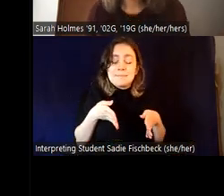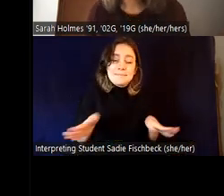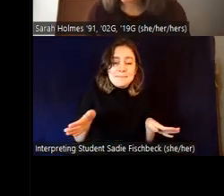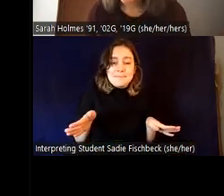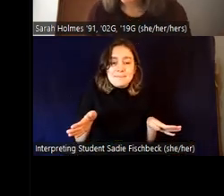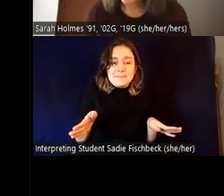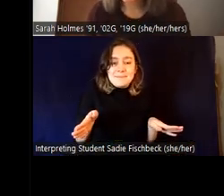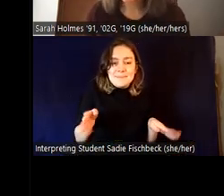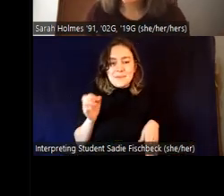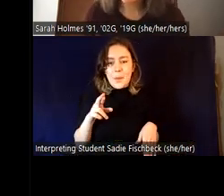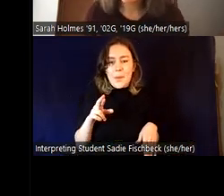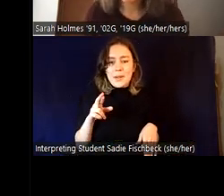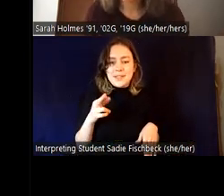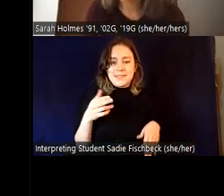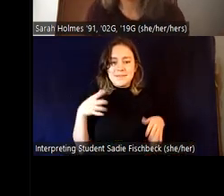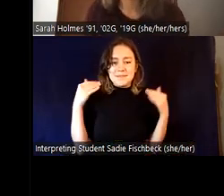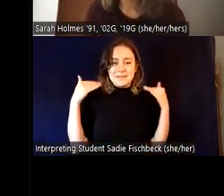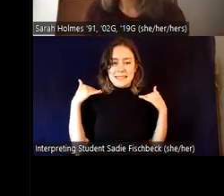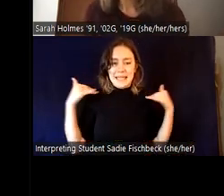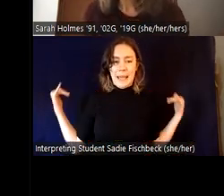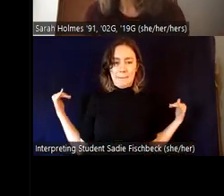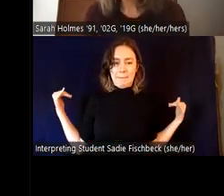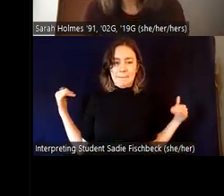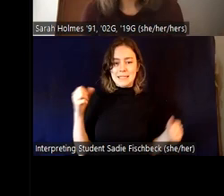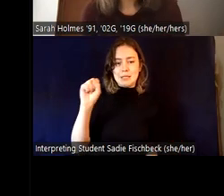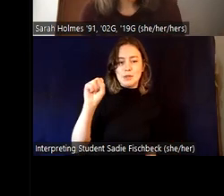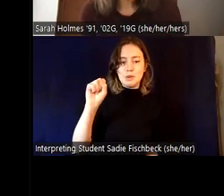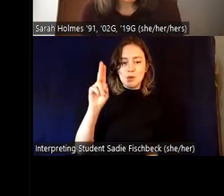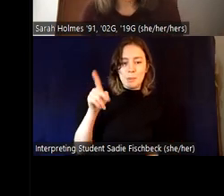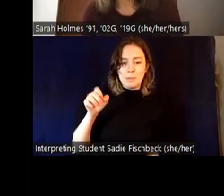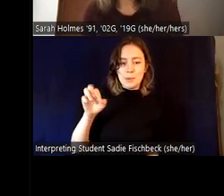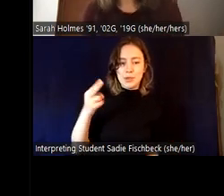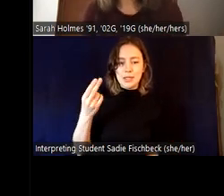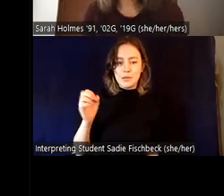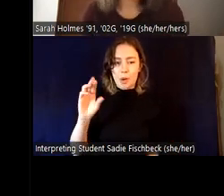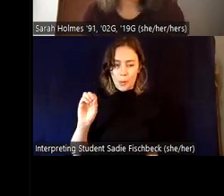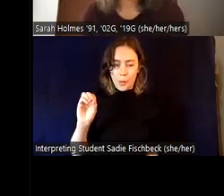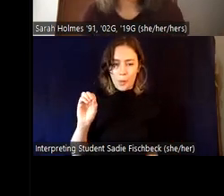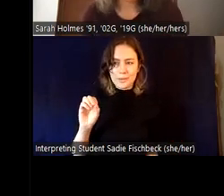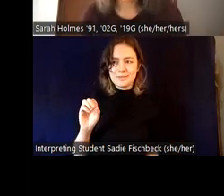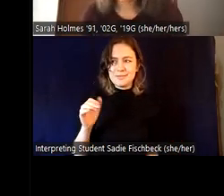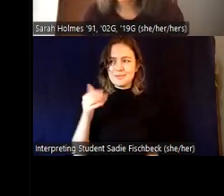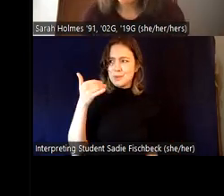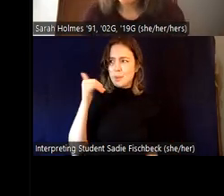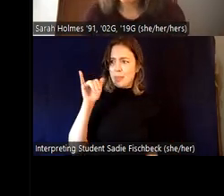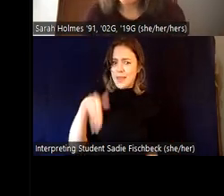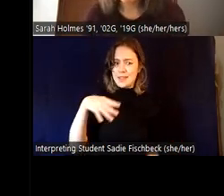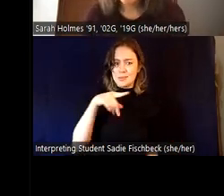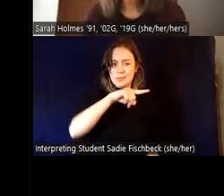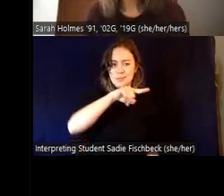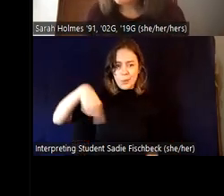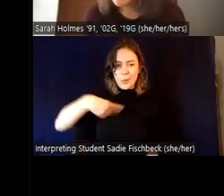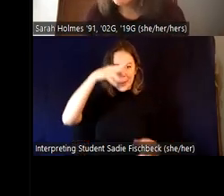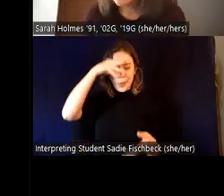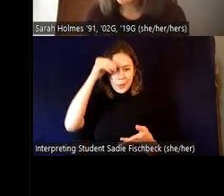dress or a superhero cape, depending on your preference. But this is sort of what we're taught that these are the options and neither the twain shall meet.